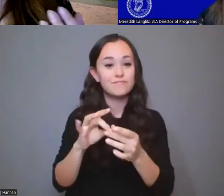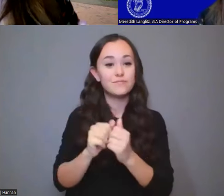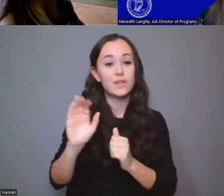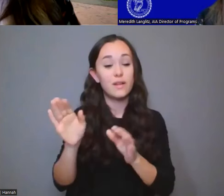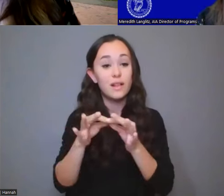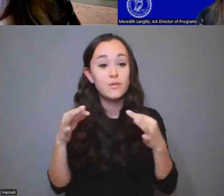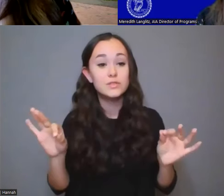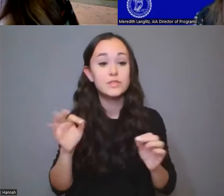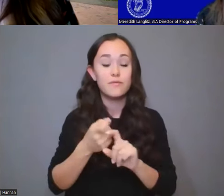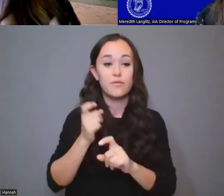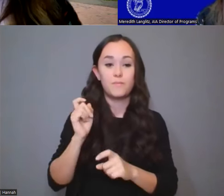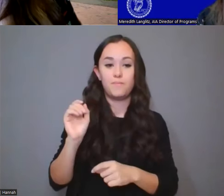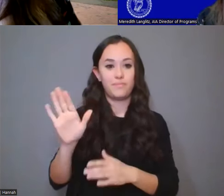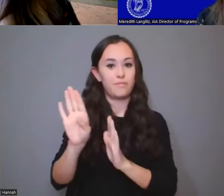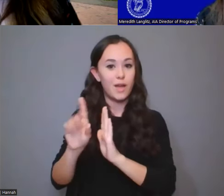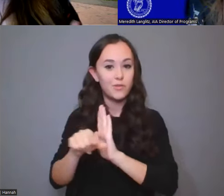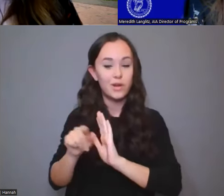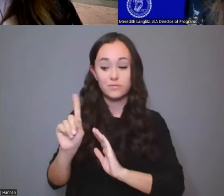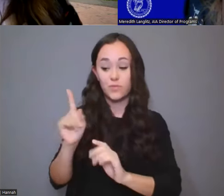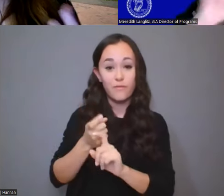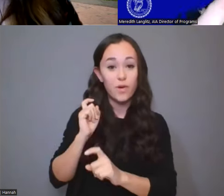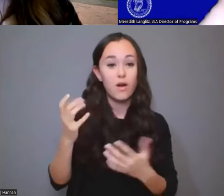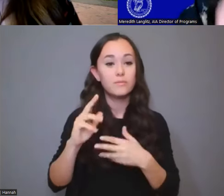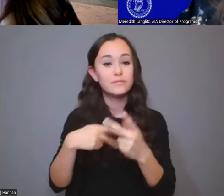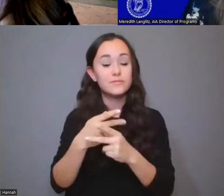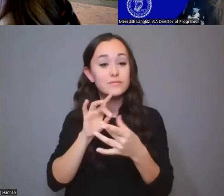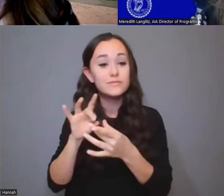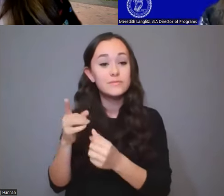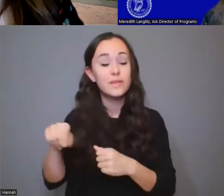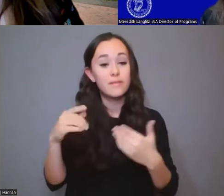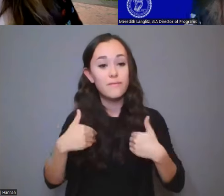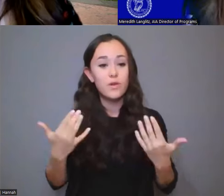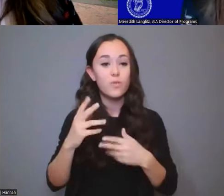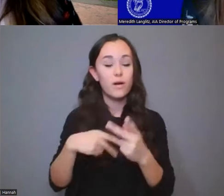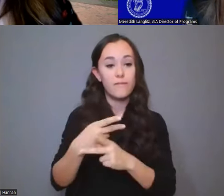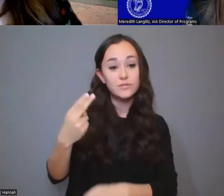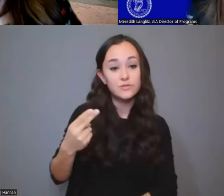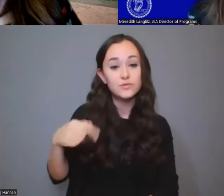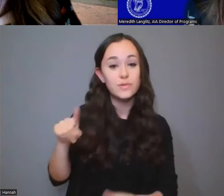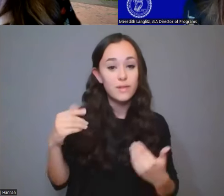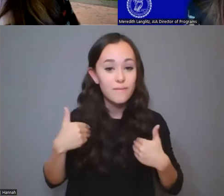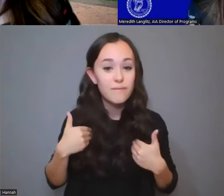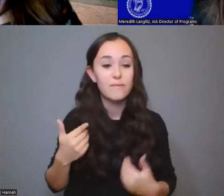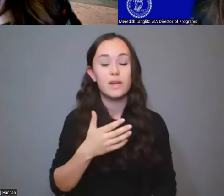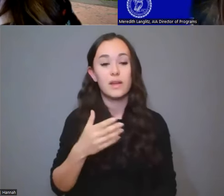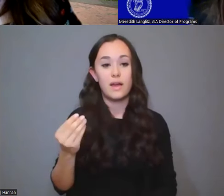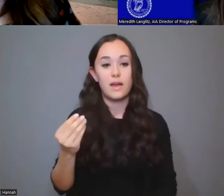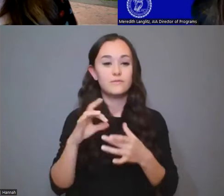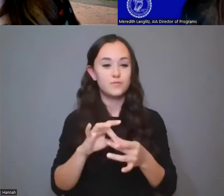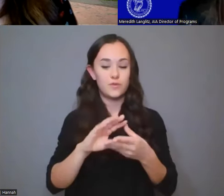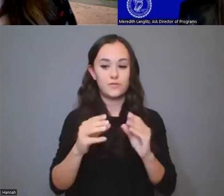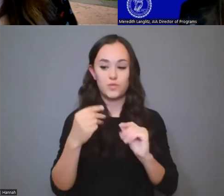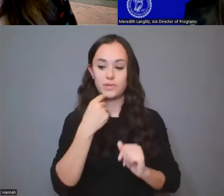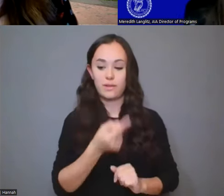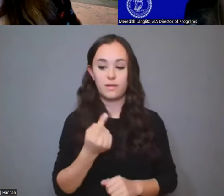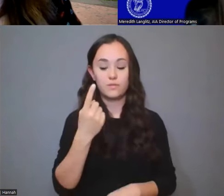in terms of where they're coming from, what kinds of relationships they had, what histories they bring with them. And one of, in terms of storytelling, one of